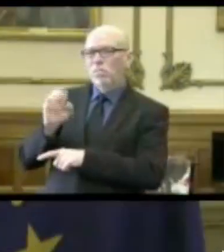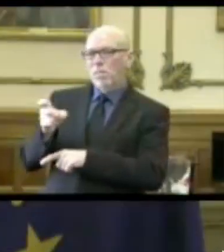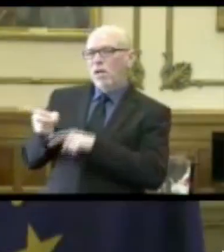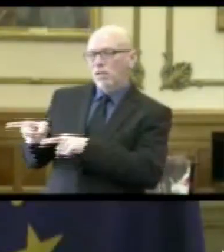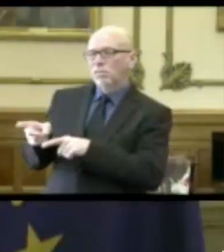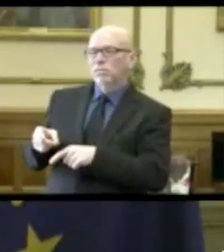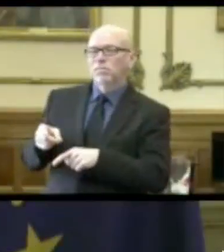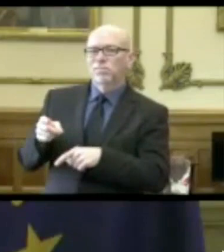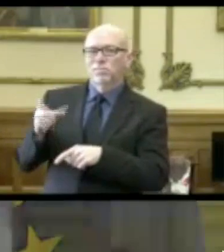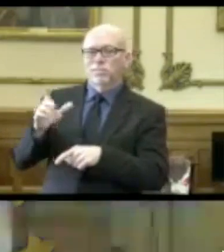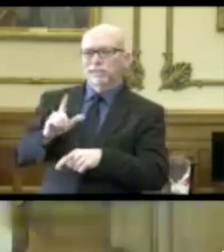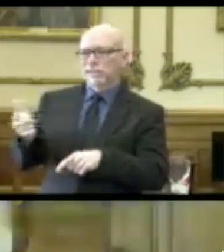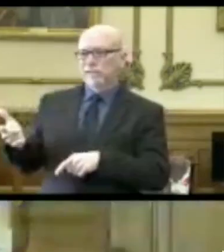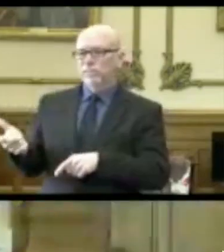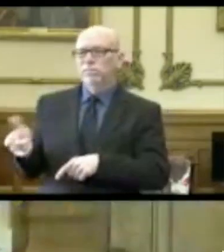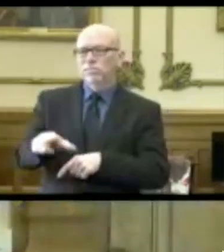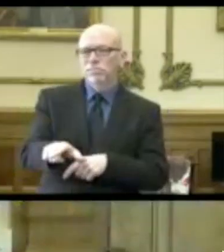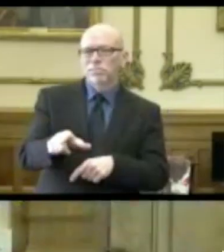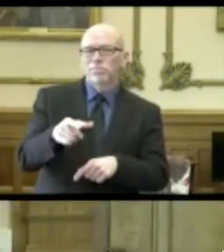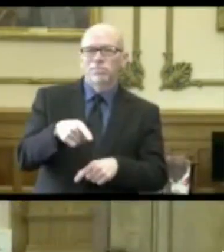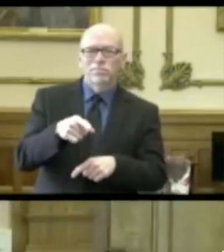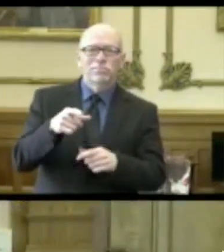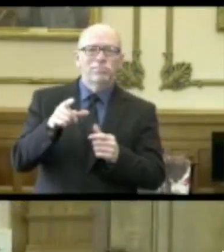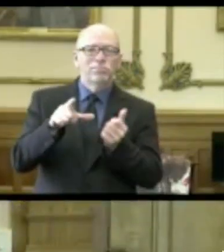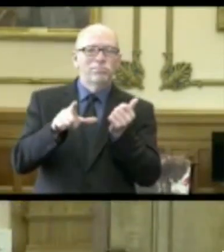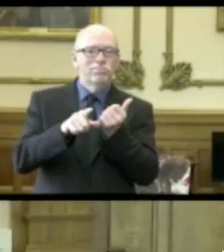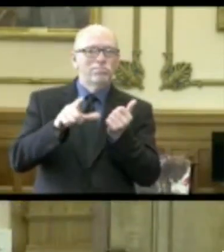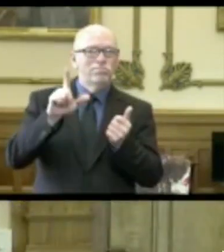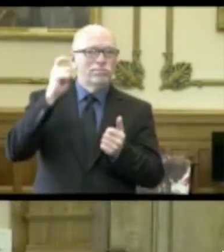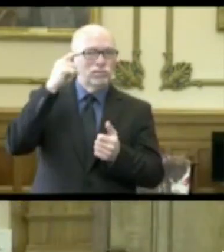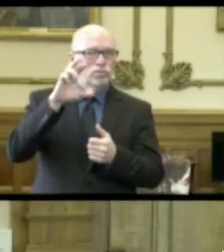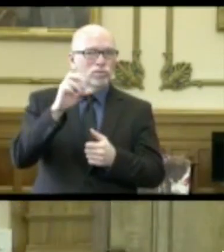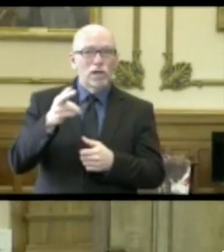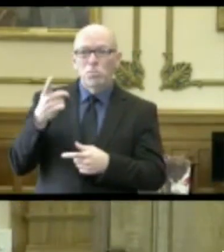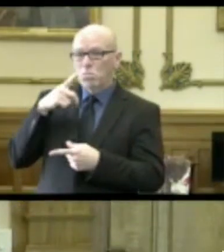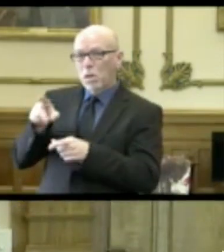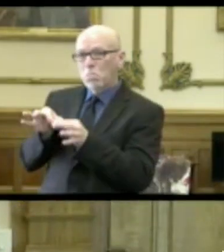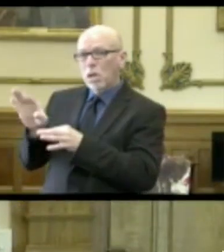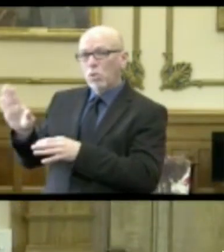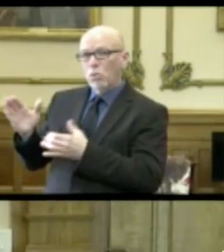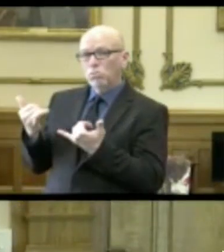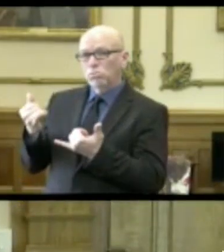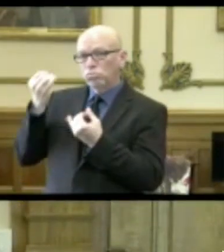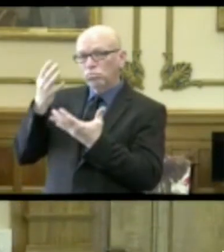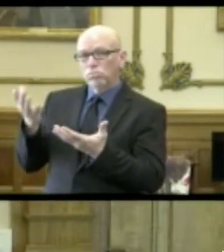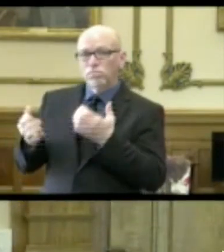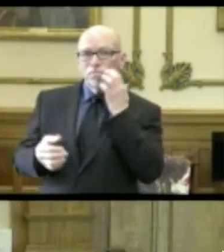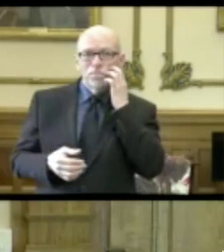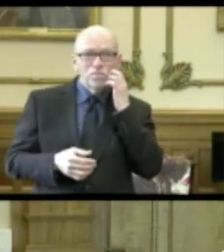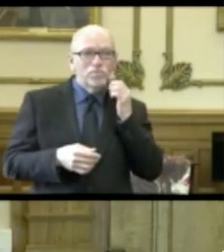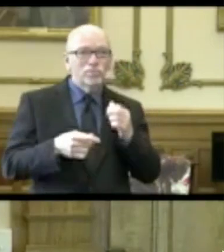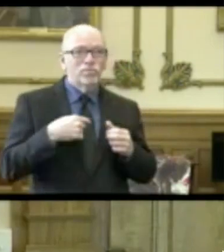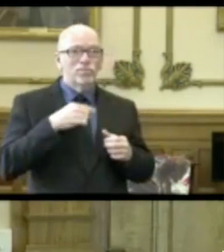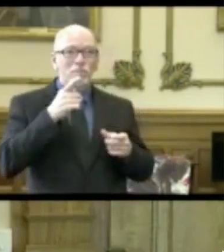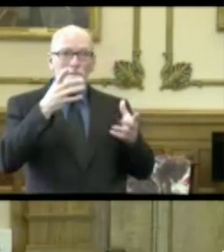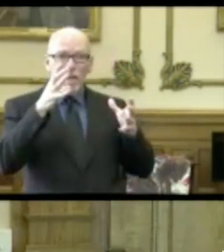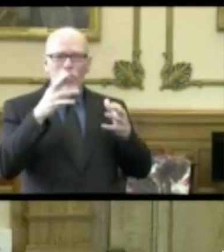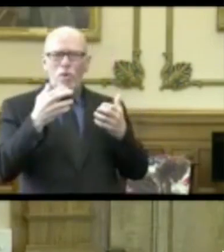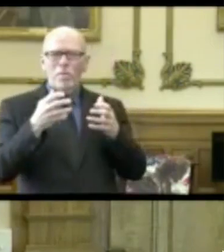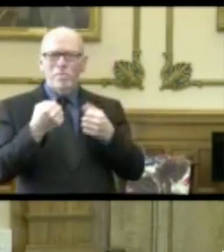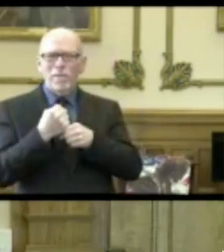You're on deck and you want to give some of the latest numbers on the ground. Switch from basketball to baseball. Basketball to baseball.